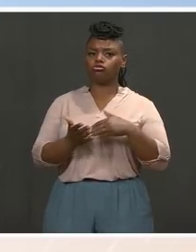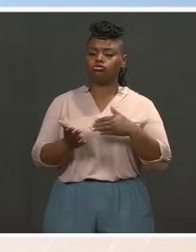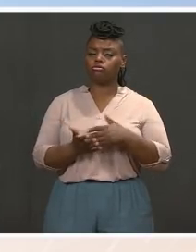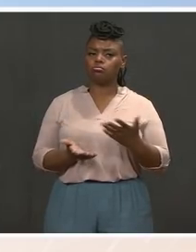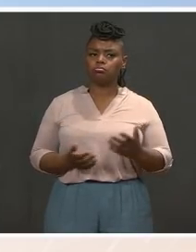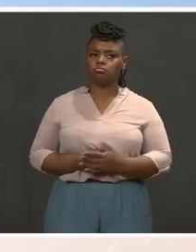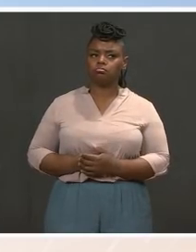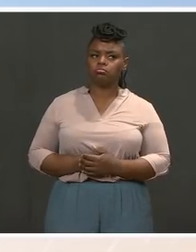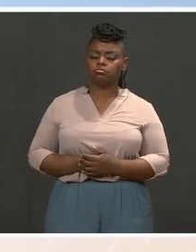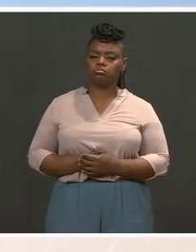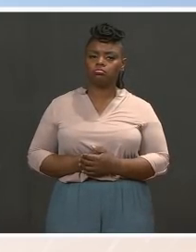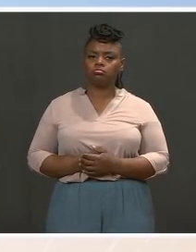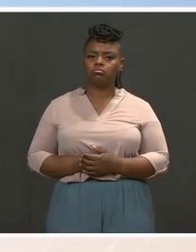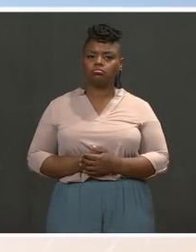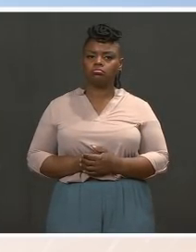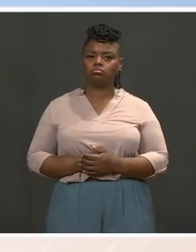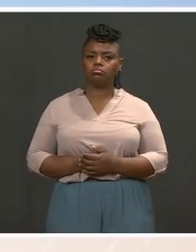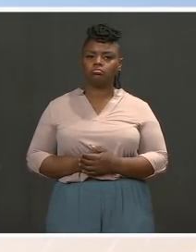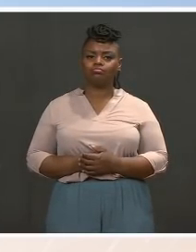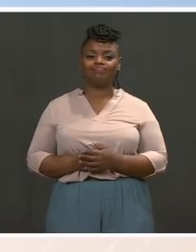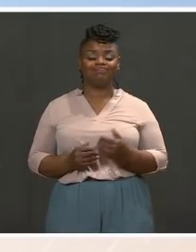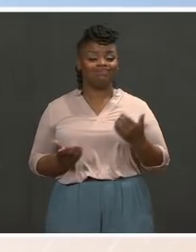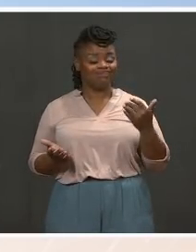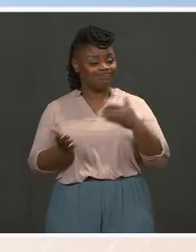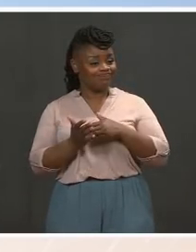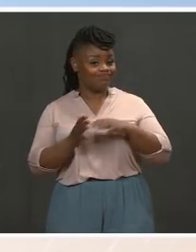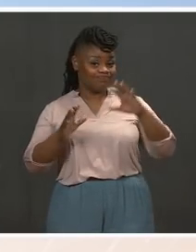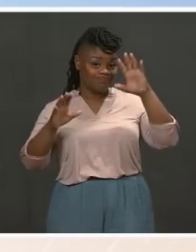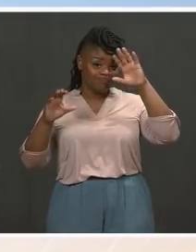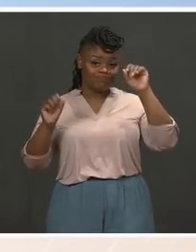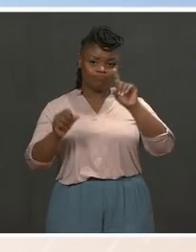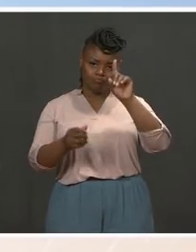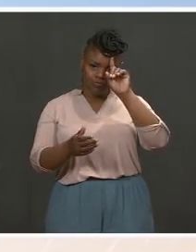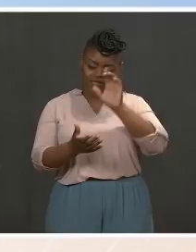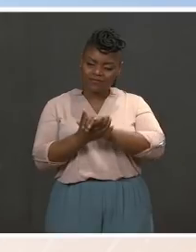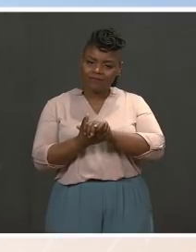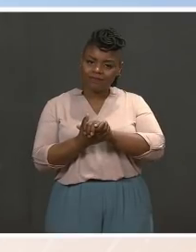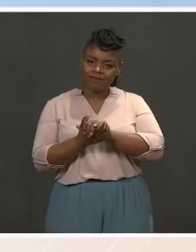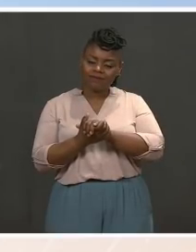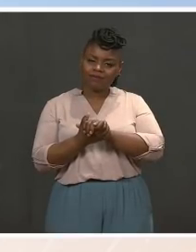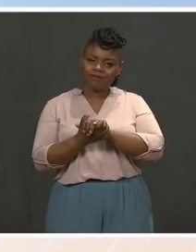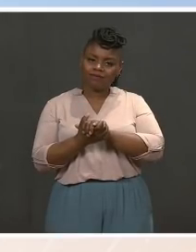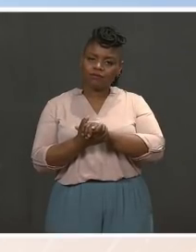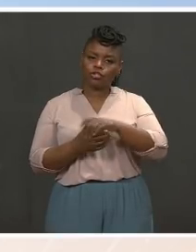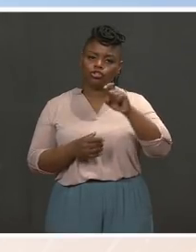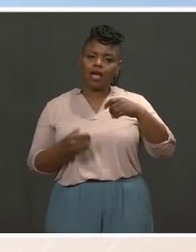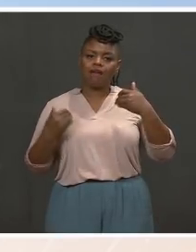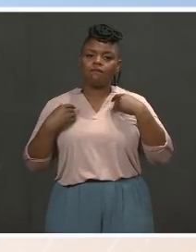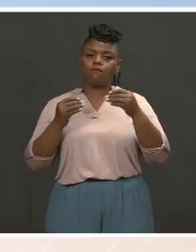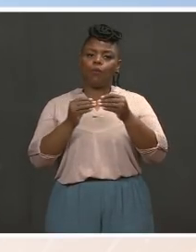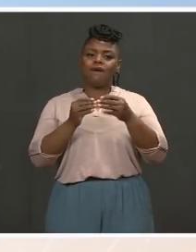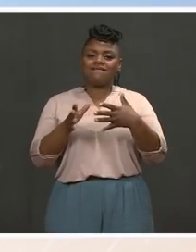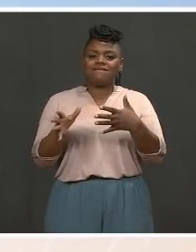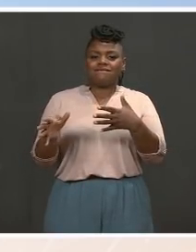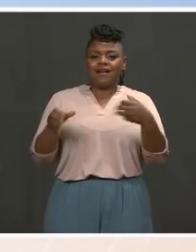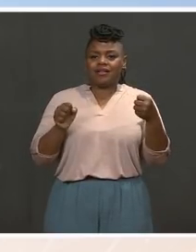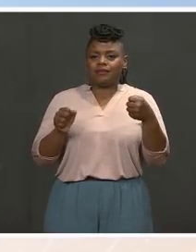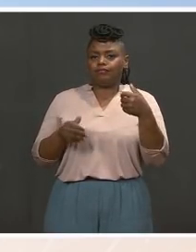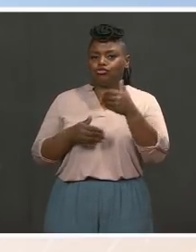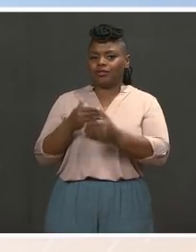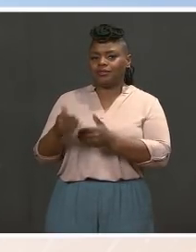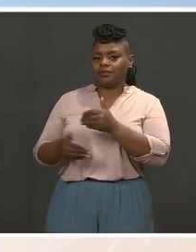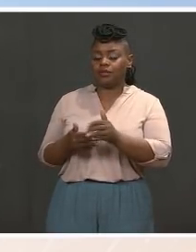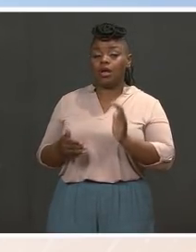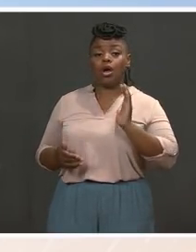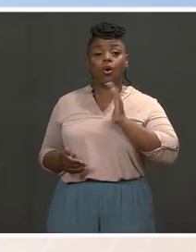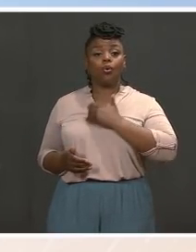is — would — would reiterate that he believes that there should be faster processing, that our immigration system is broken at